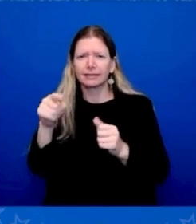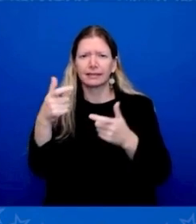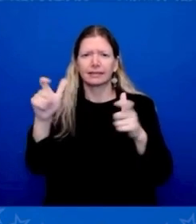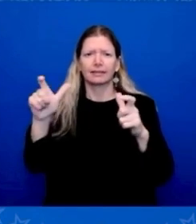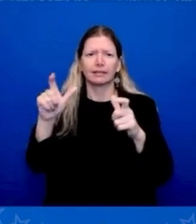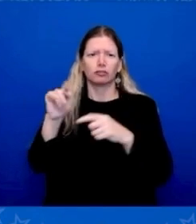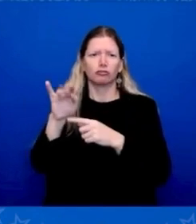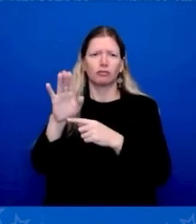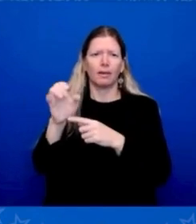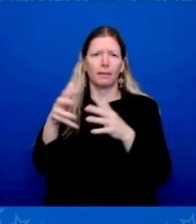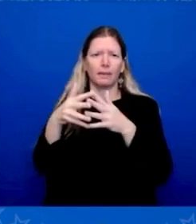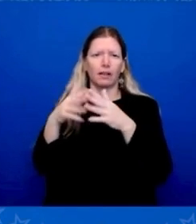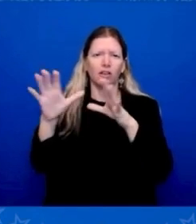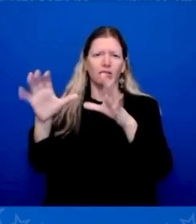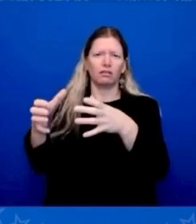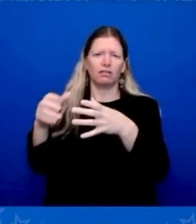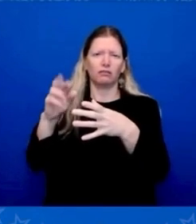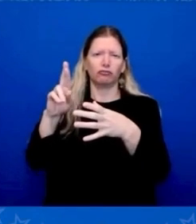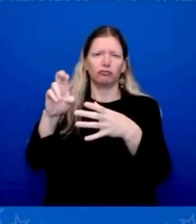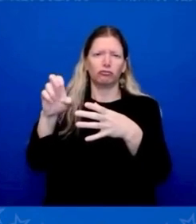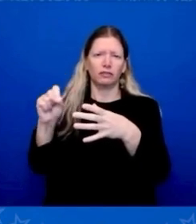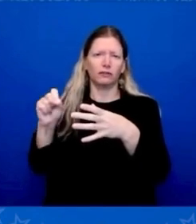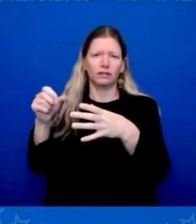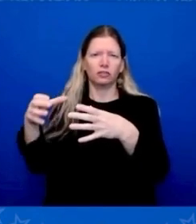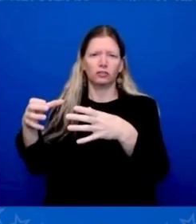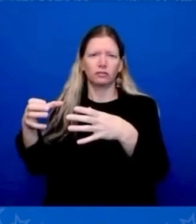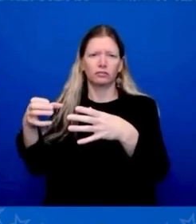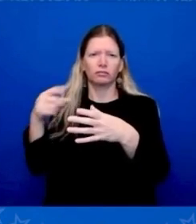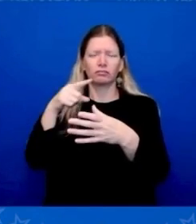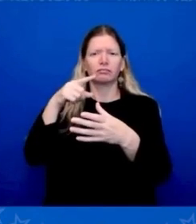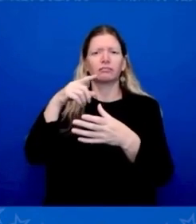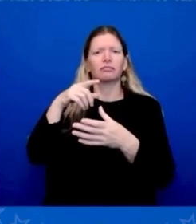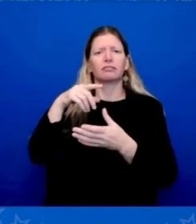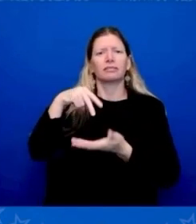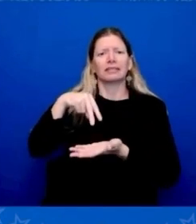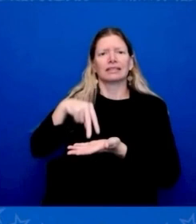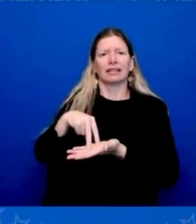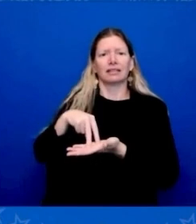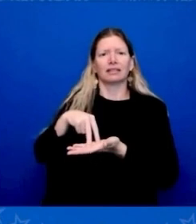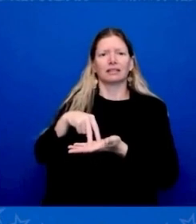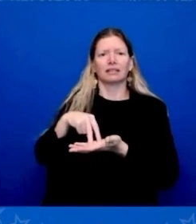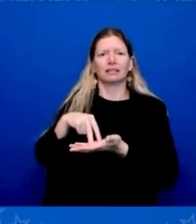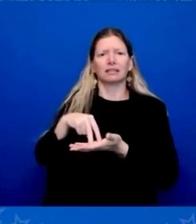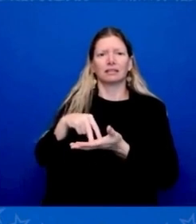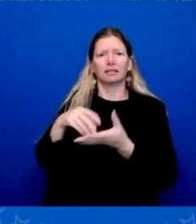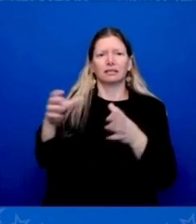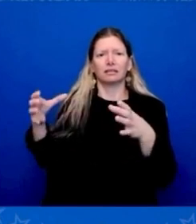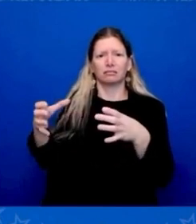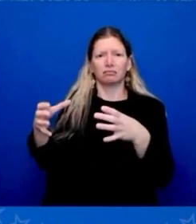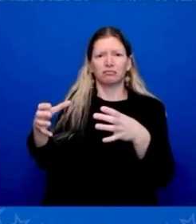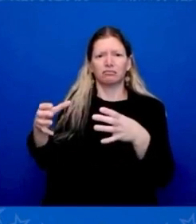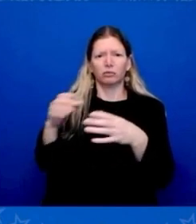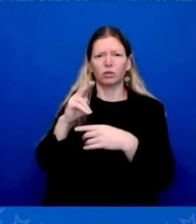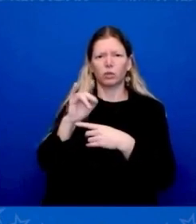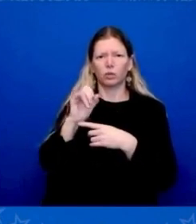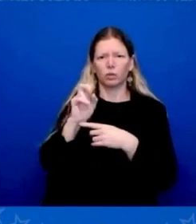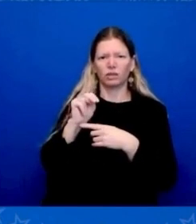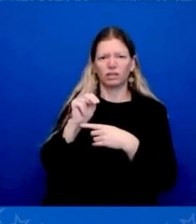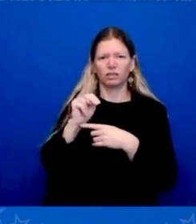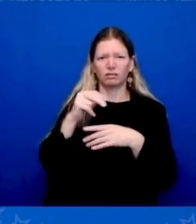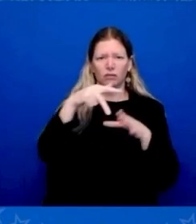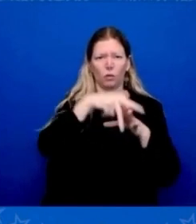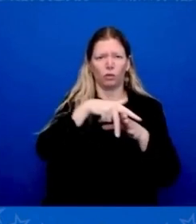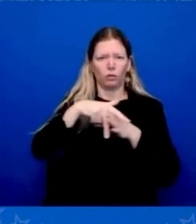so he's—they're all on their horses and their saddles. And there's three or four Indians in